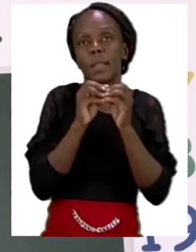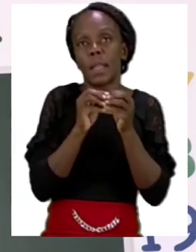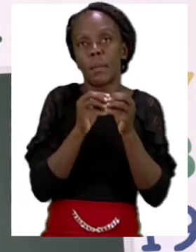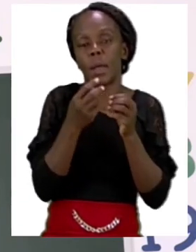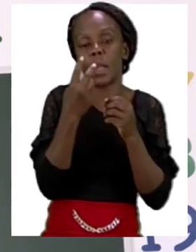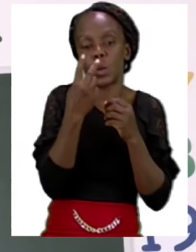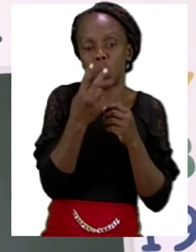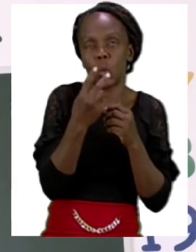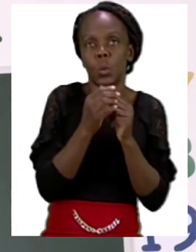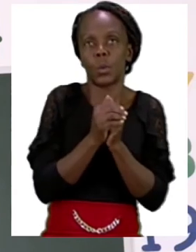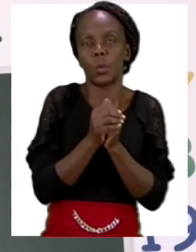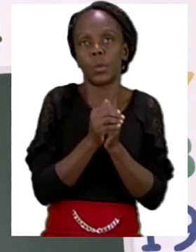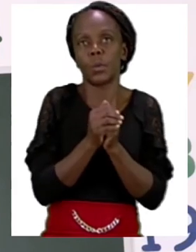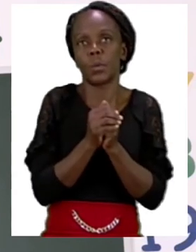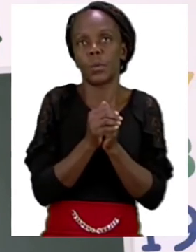two.